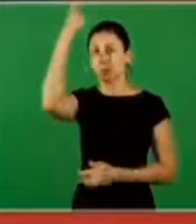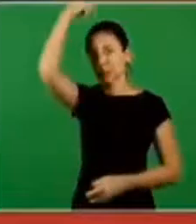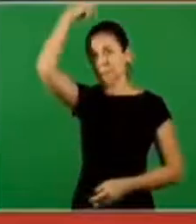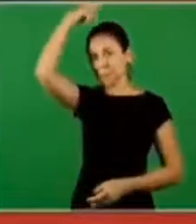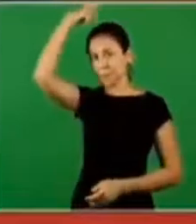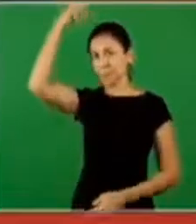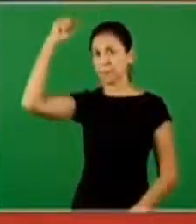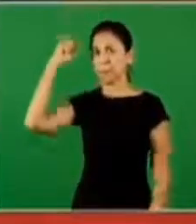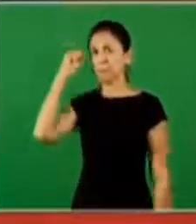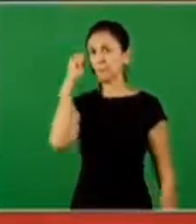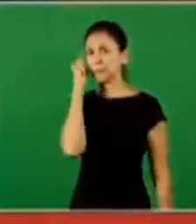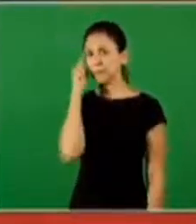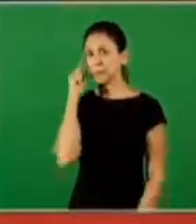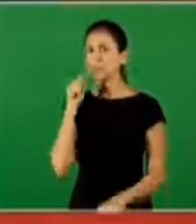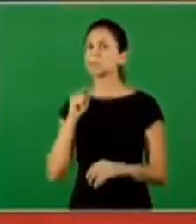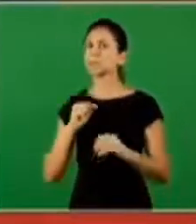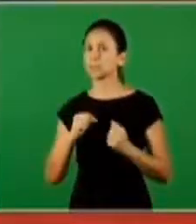doctrine